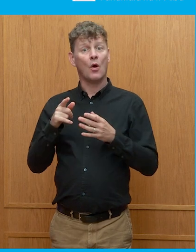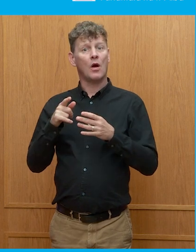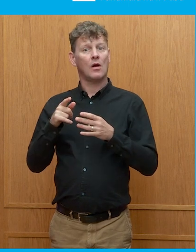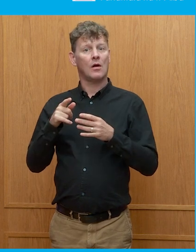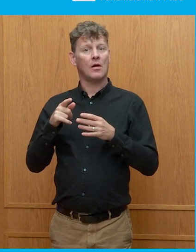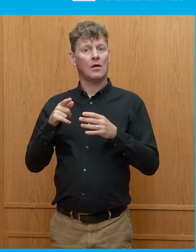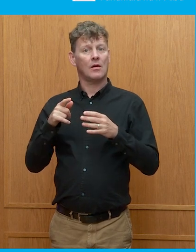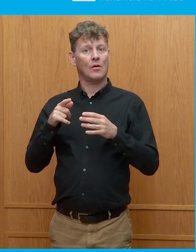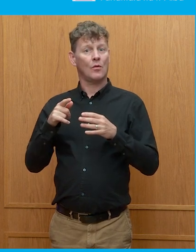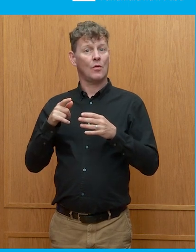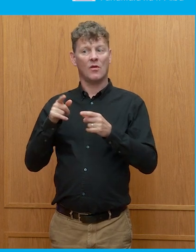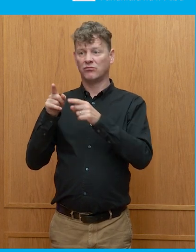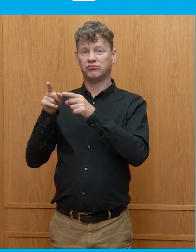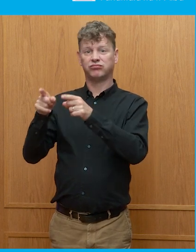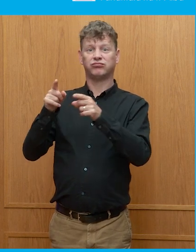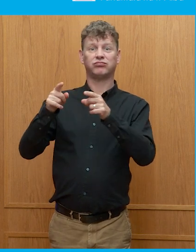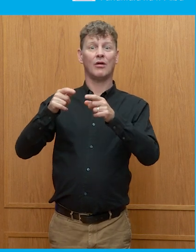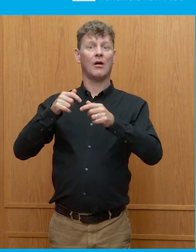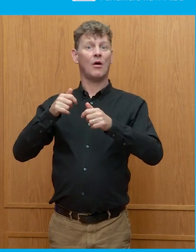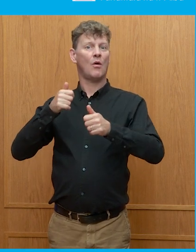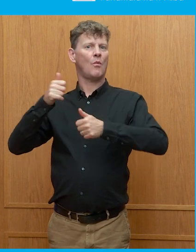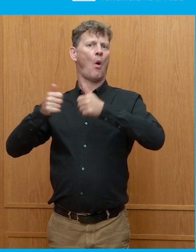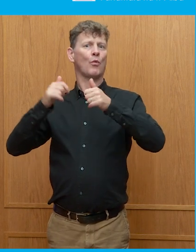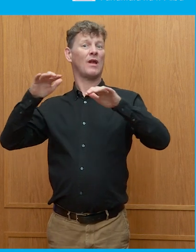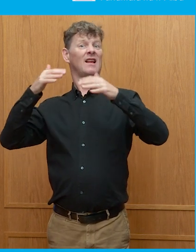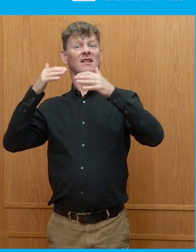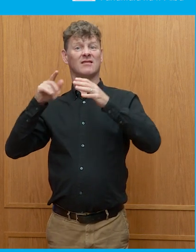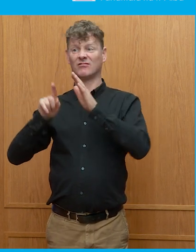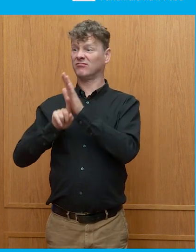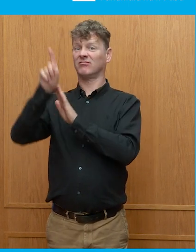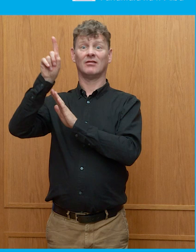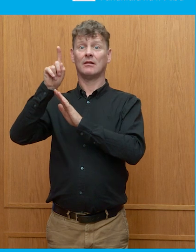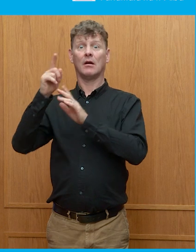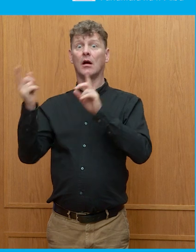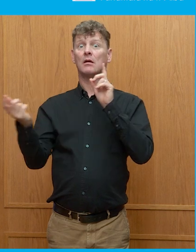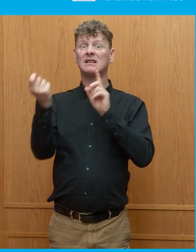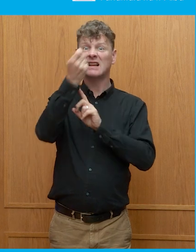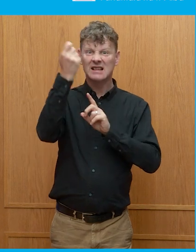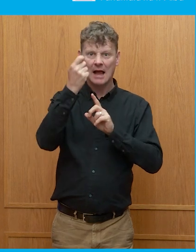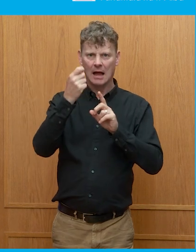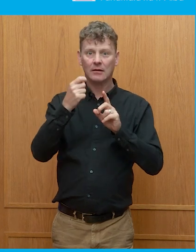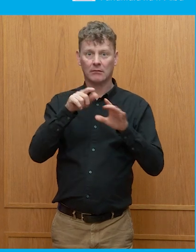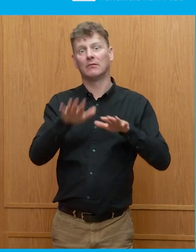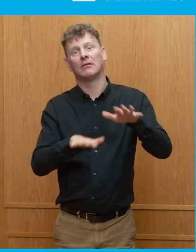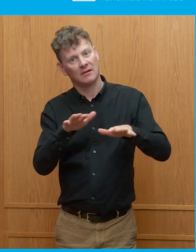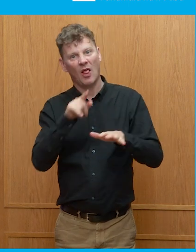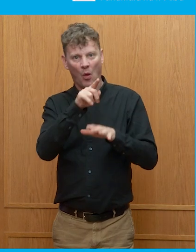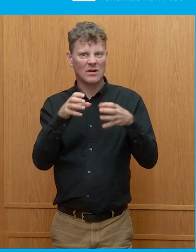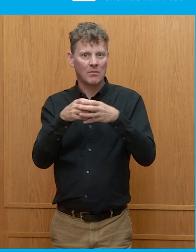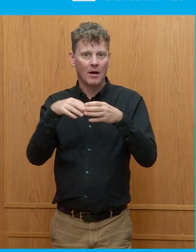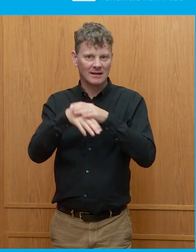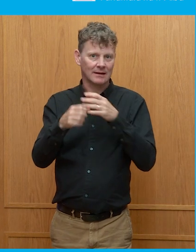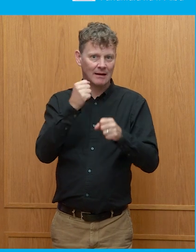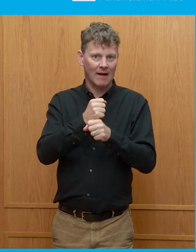in itself bring you challenges that change the nature of these these movements and parties when they get into government. I